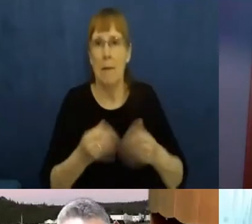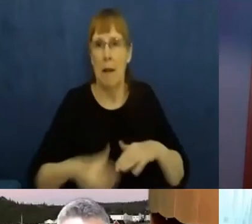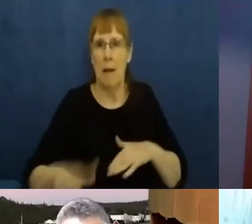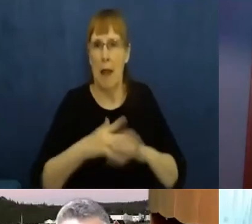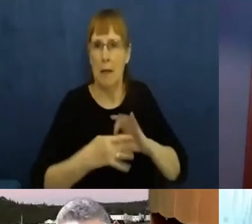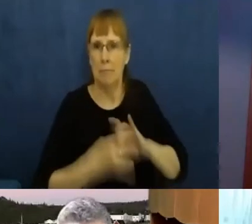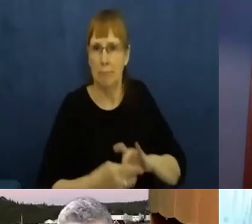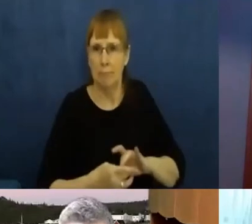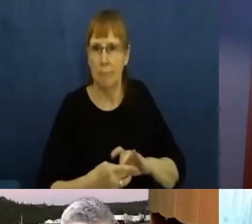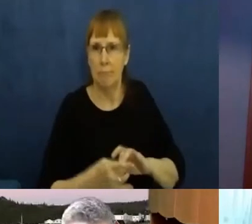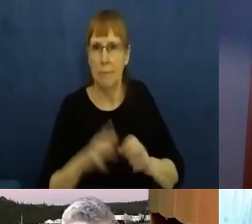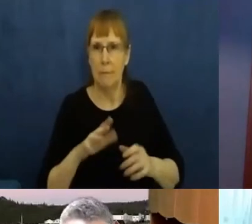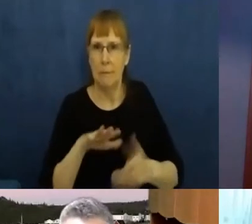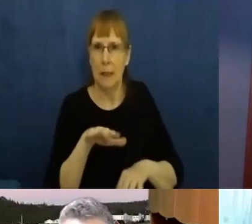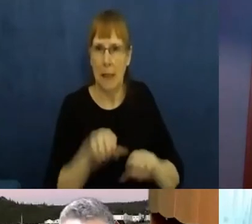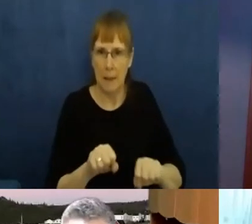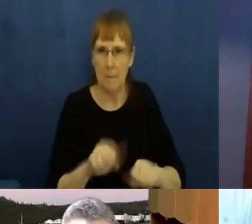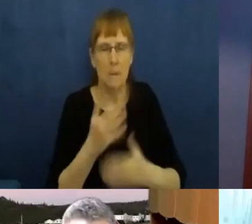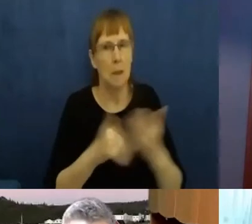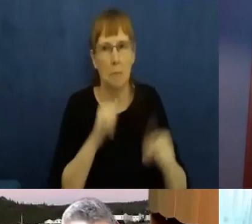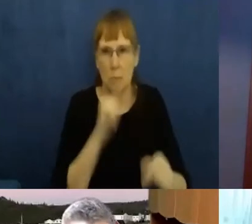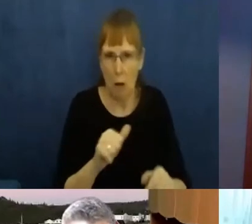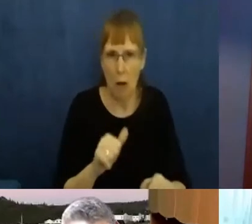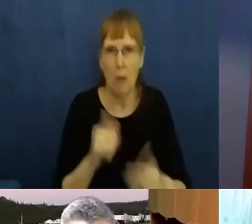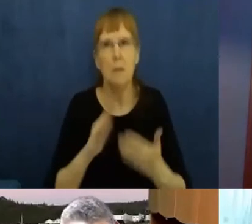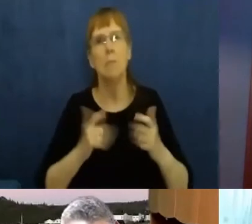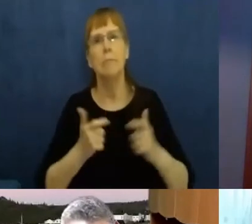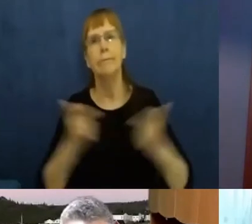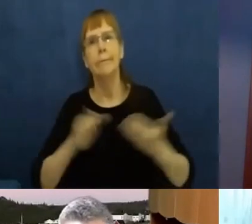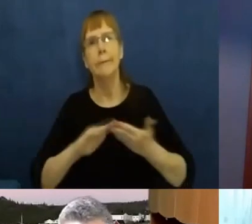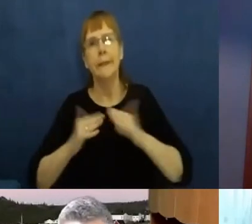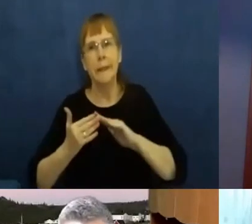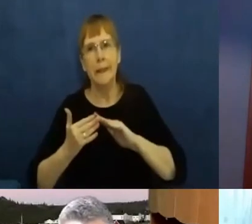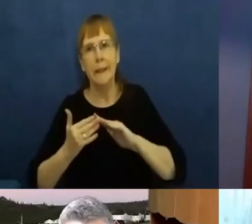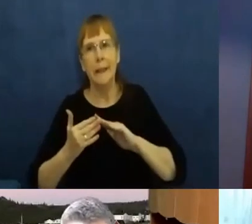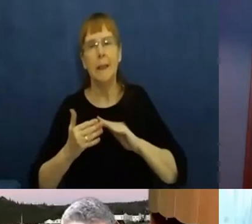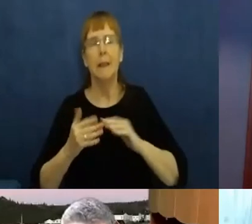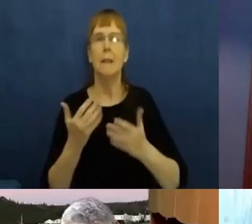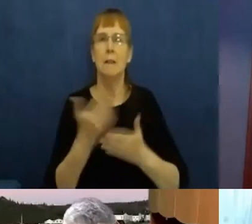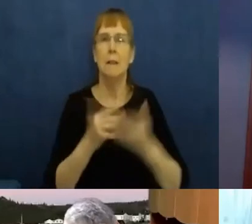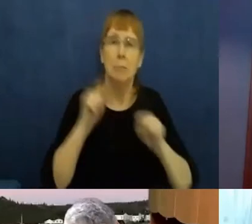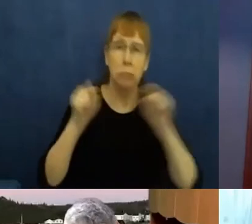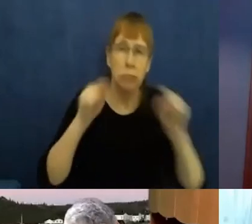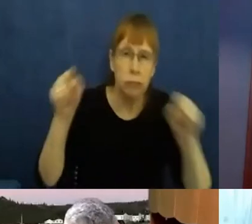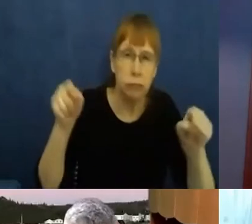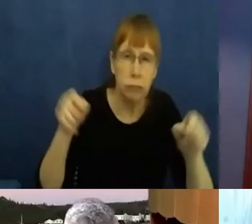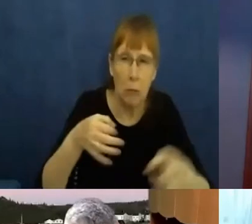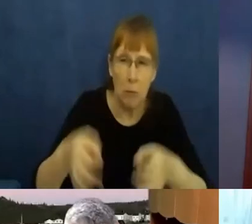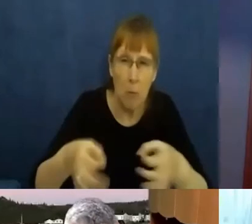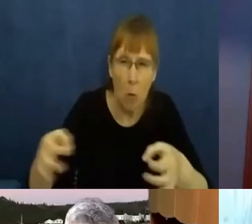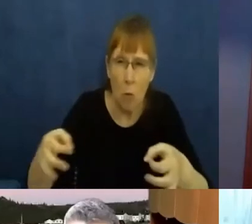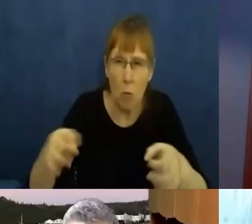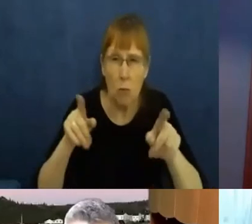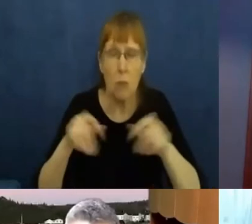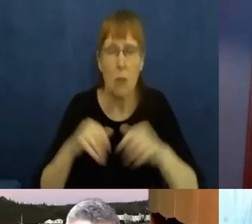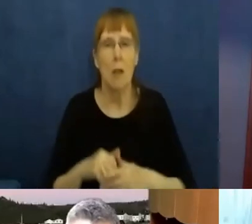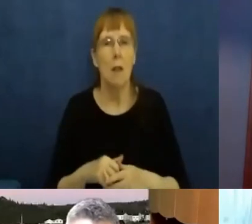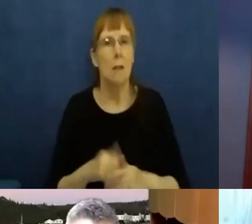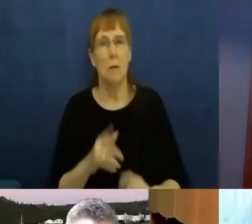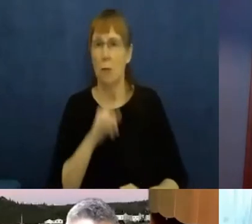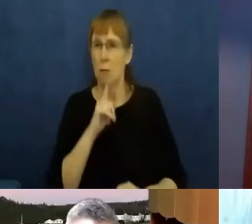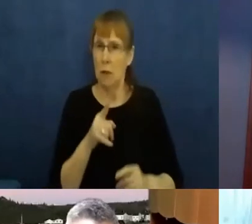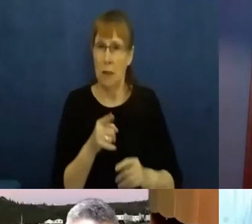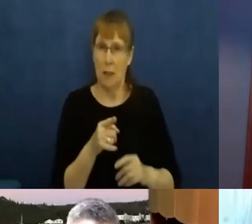in urban versus rural and remote. So everyone's experiencing this pandemic, uh, very, very